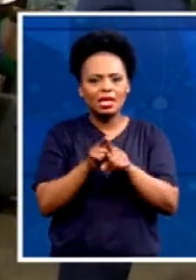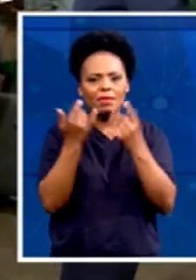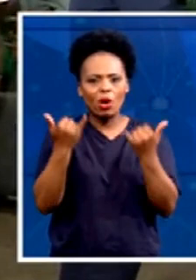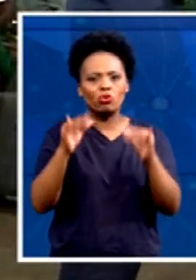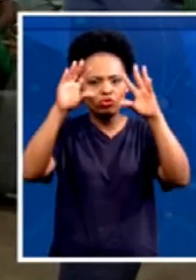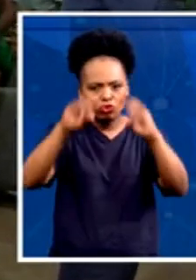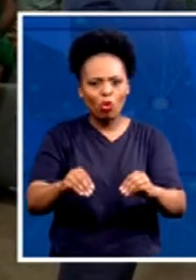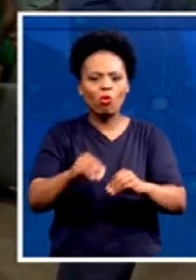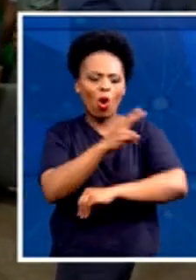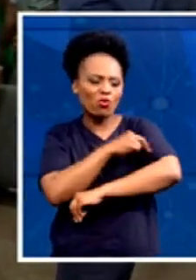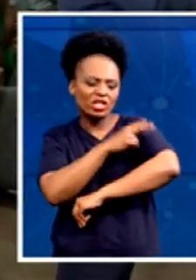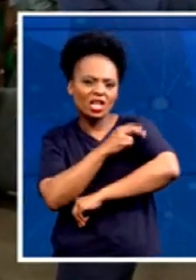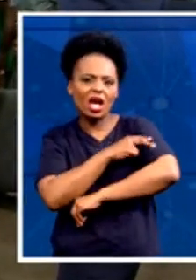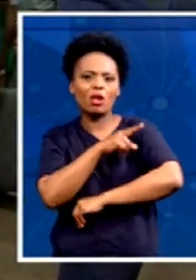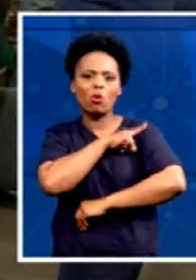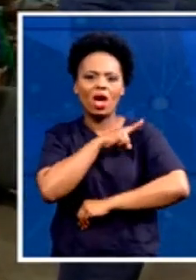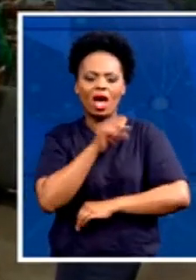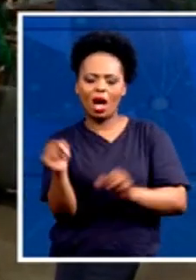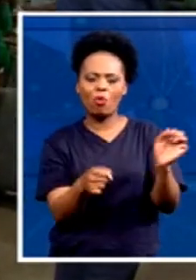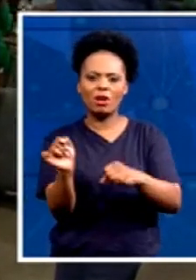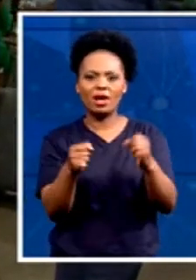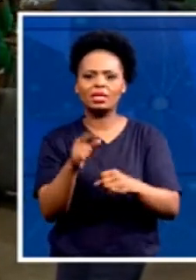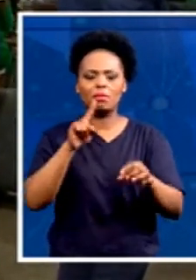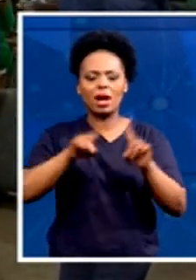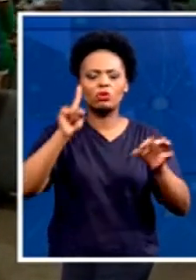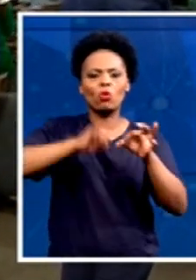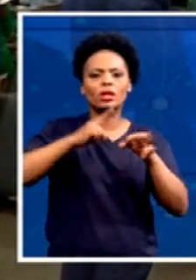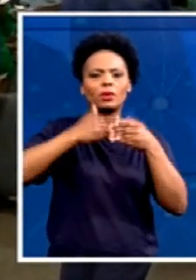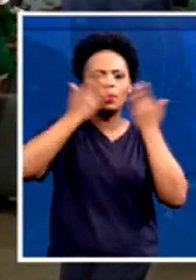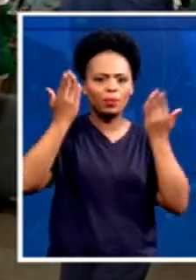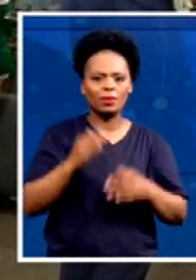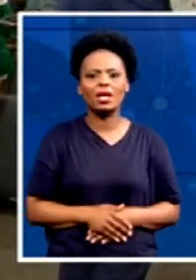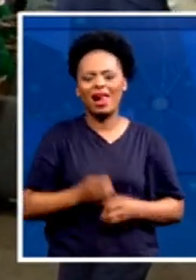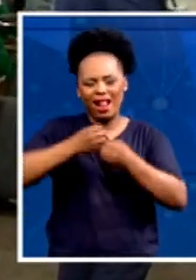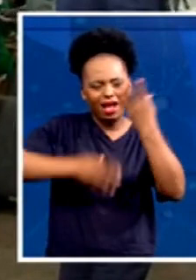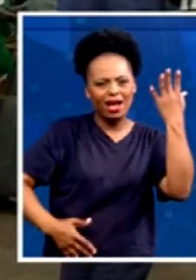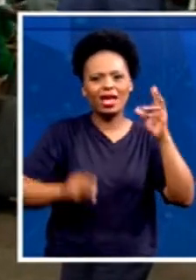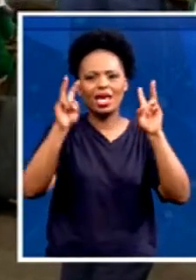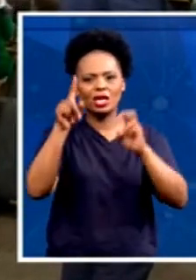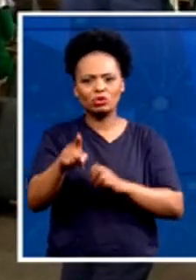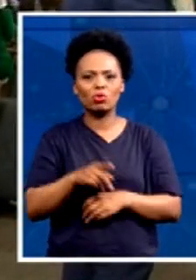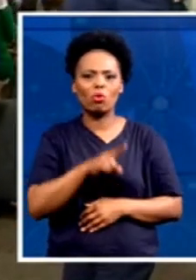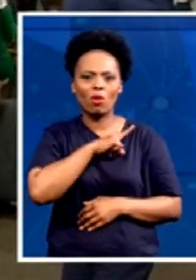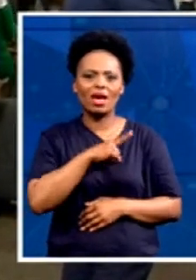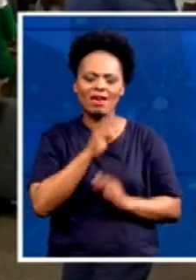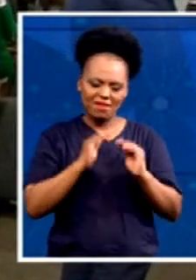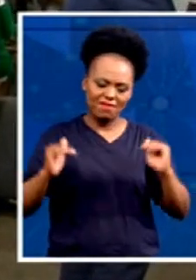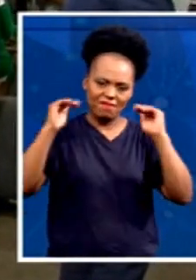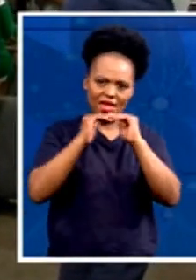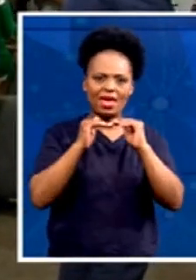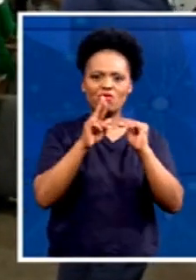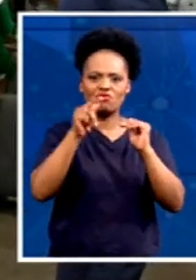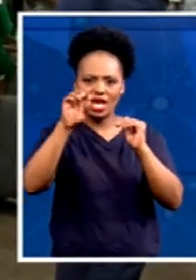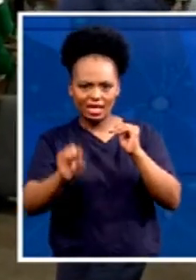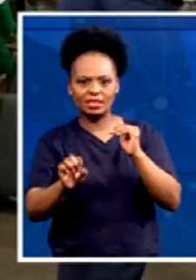merit. And he also spoke about other issues like raising fair rates and taxes to stop unfair increases